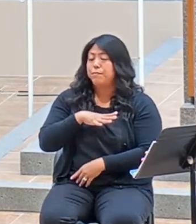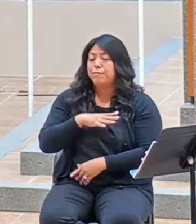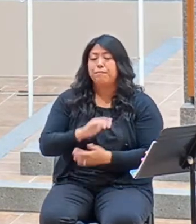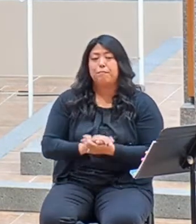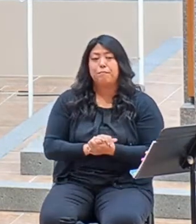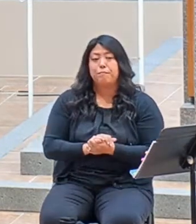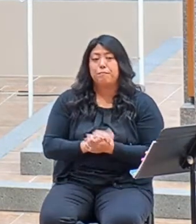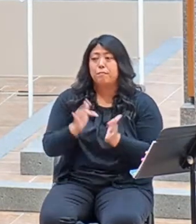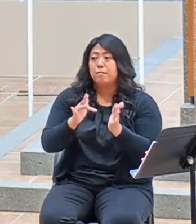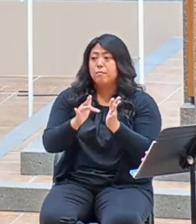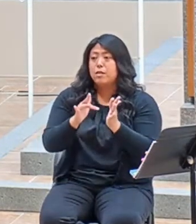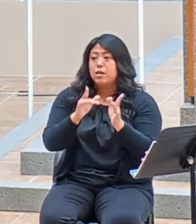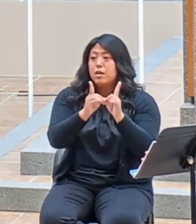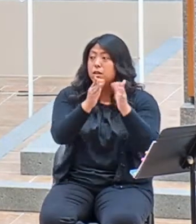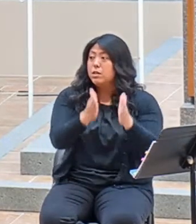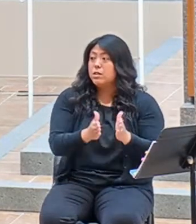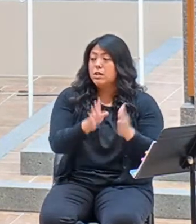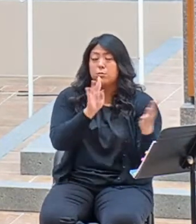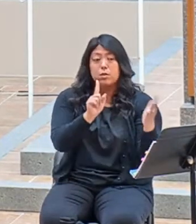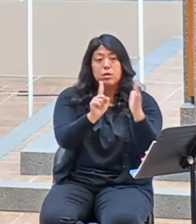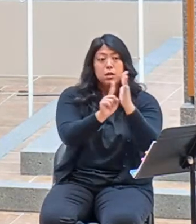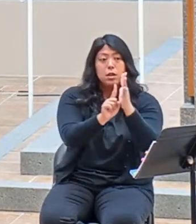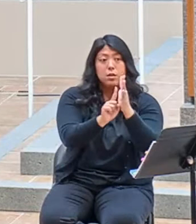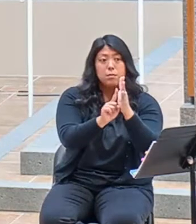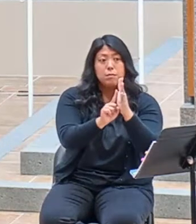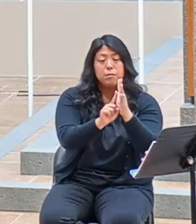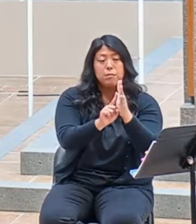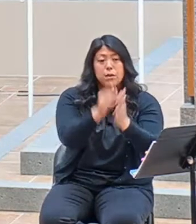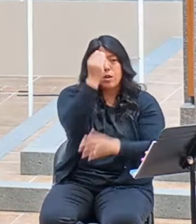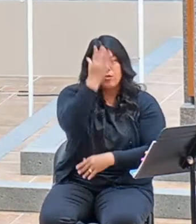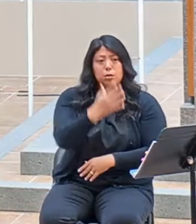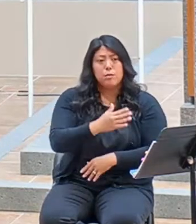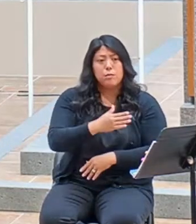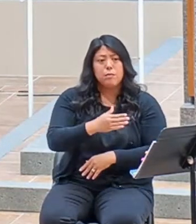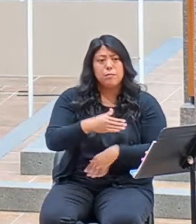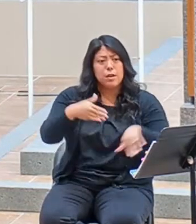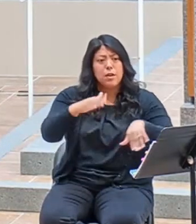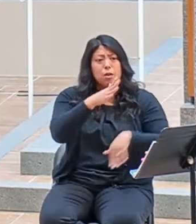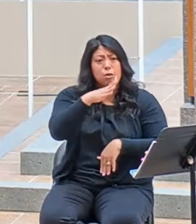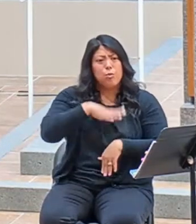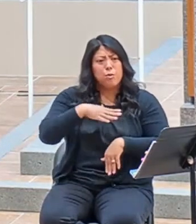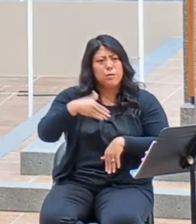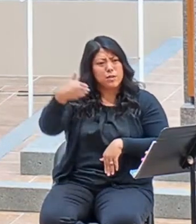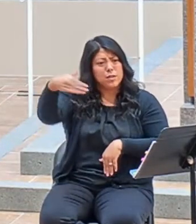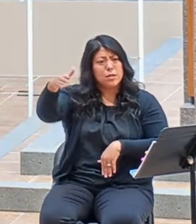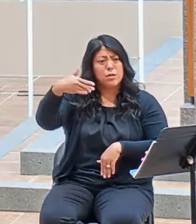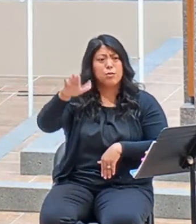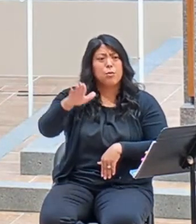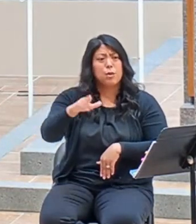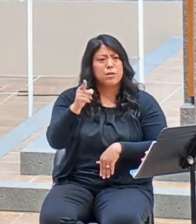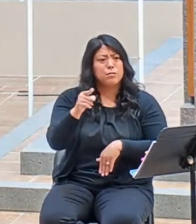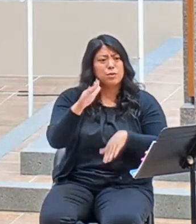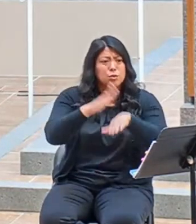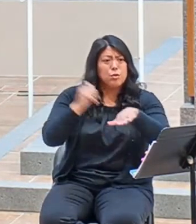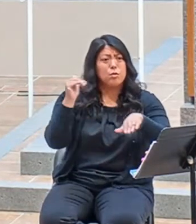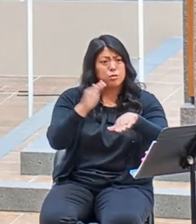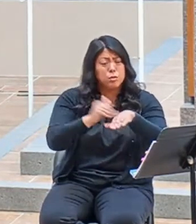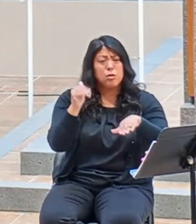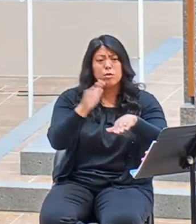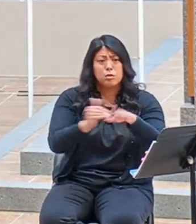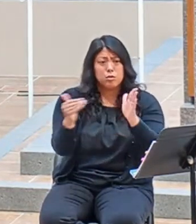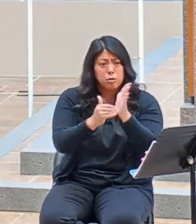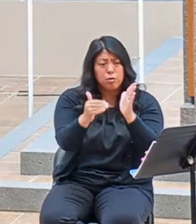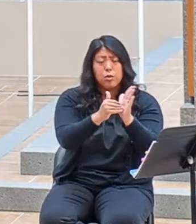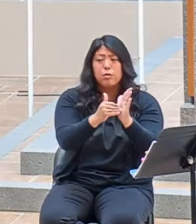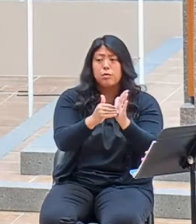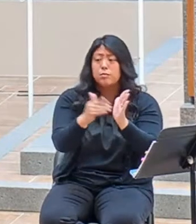Jesus' disciples came and asked him, Send her away, for she keeps calling out after us. He